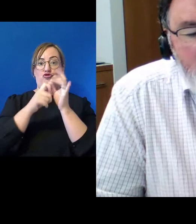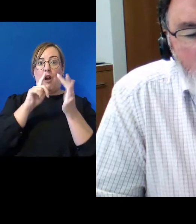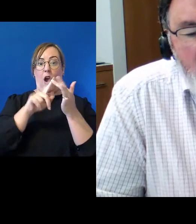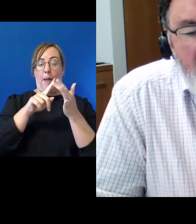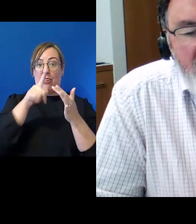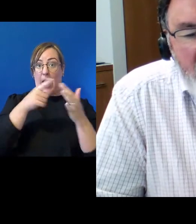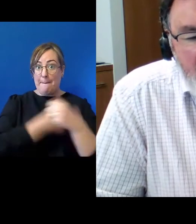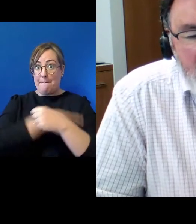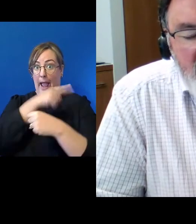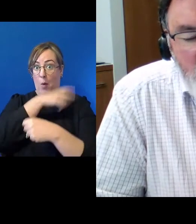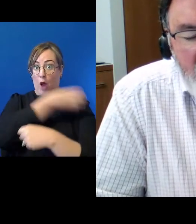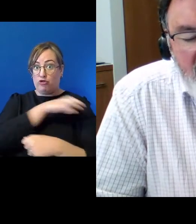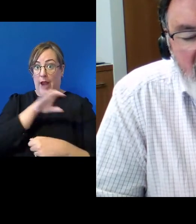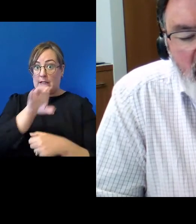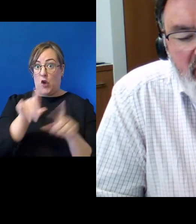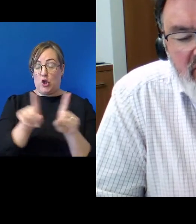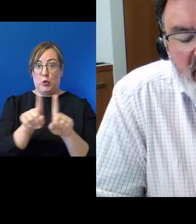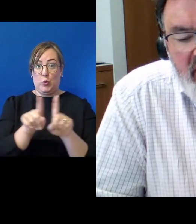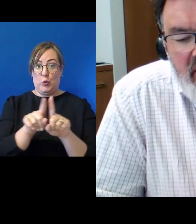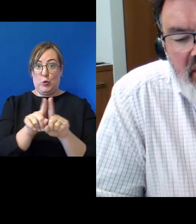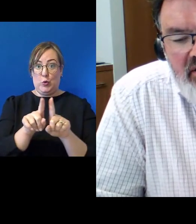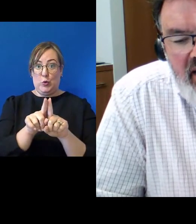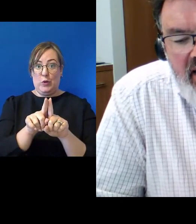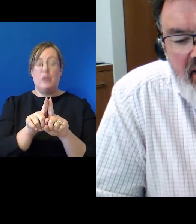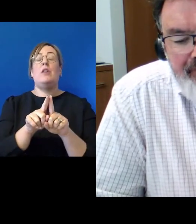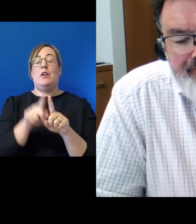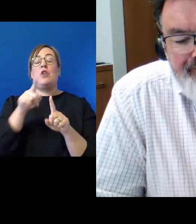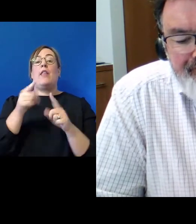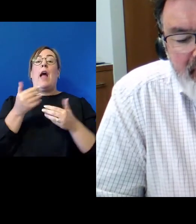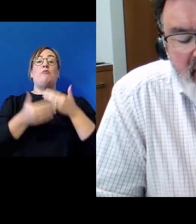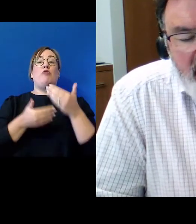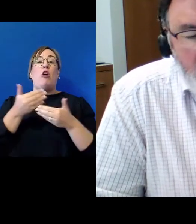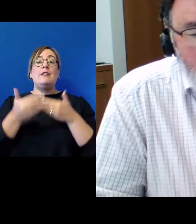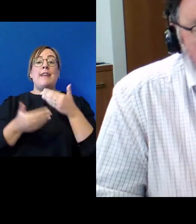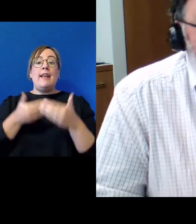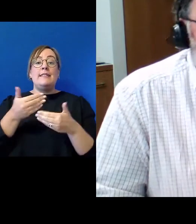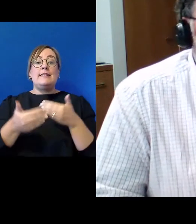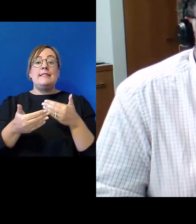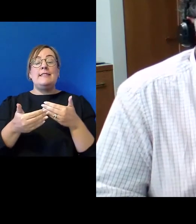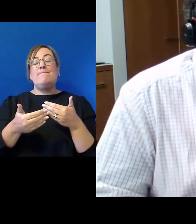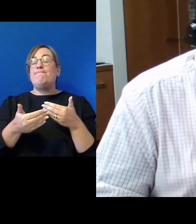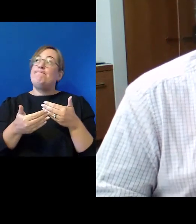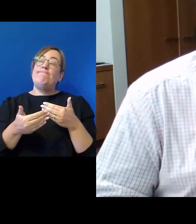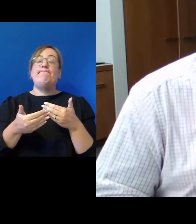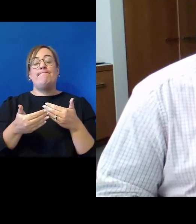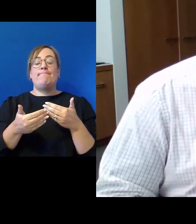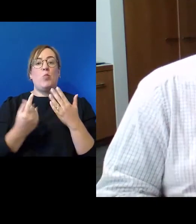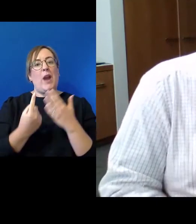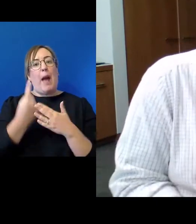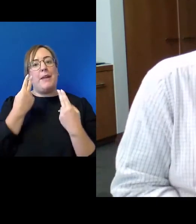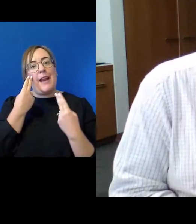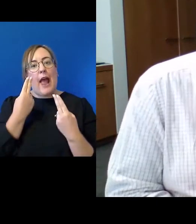That process would have evolved relatively naturally